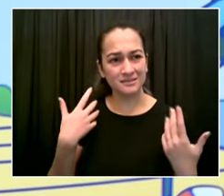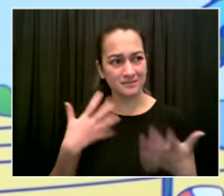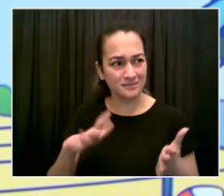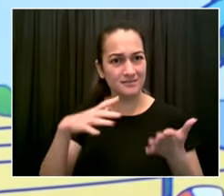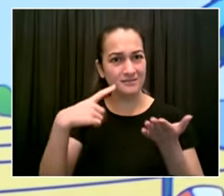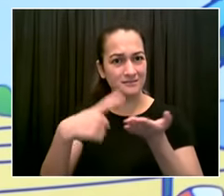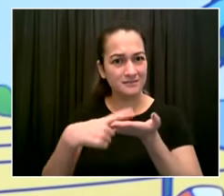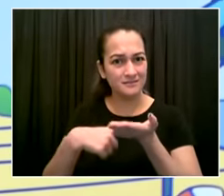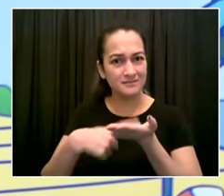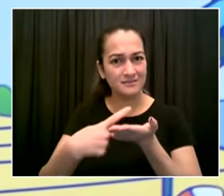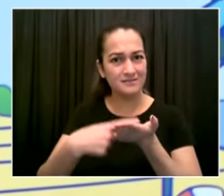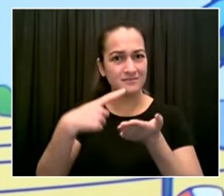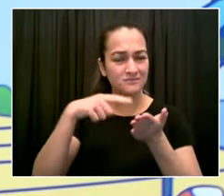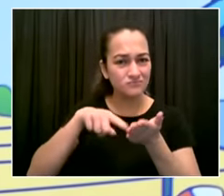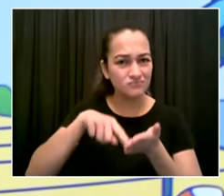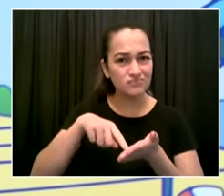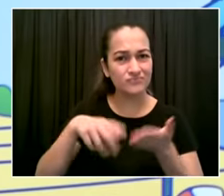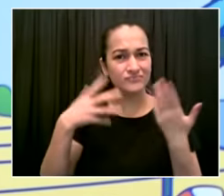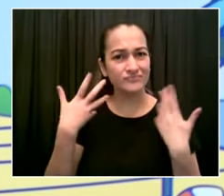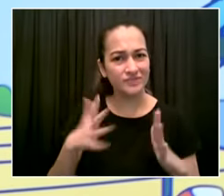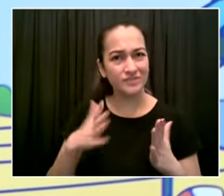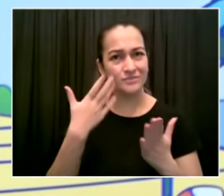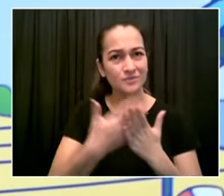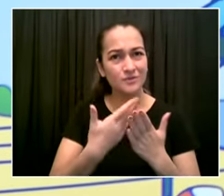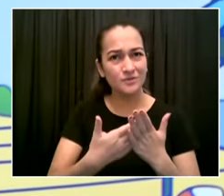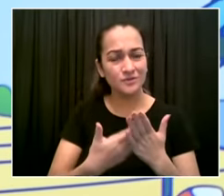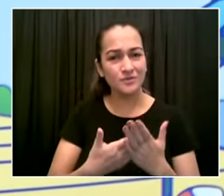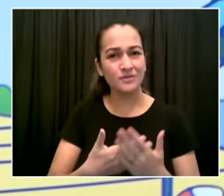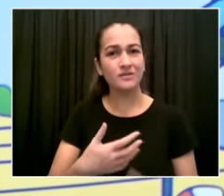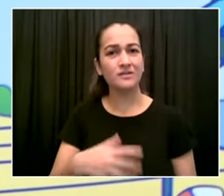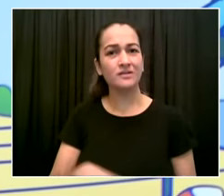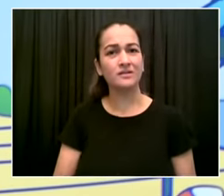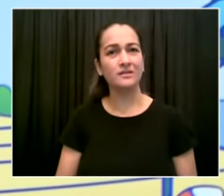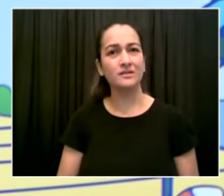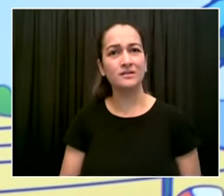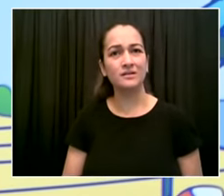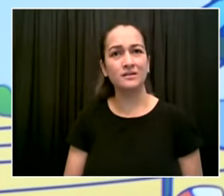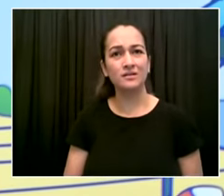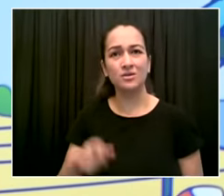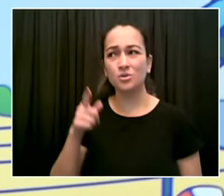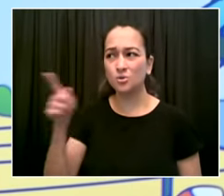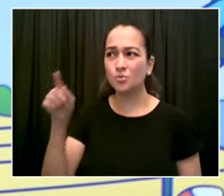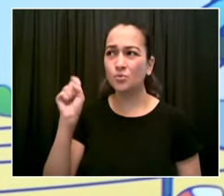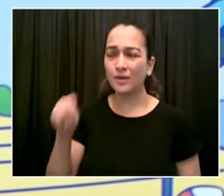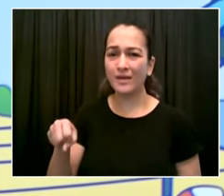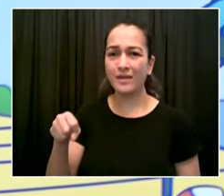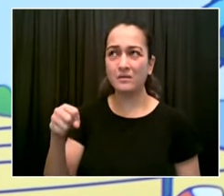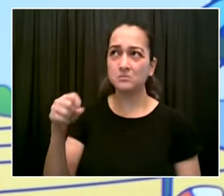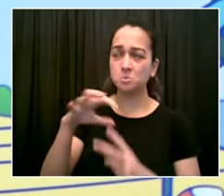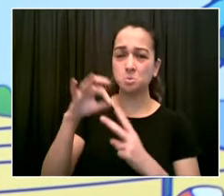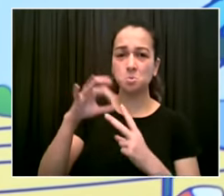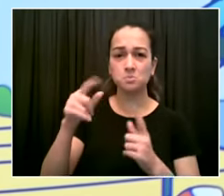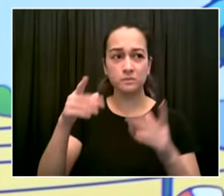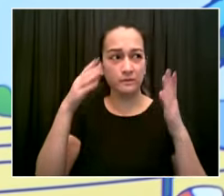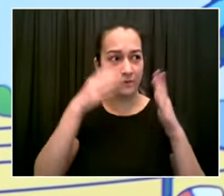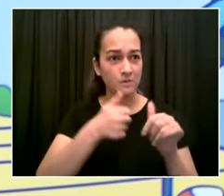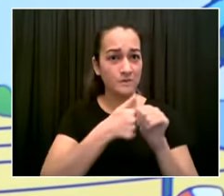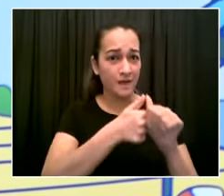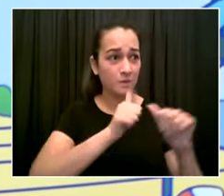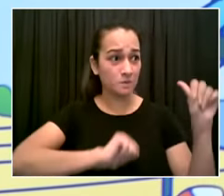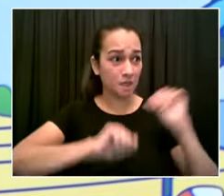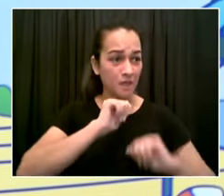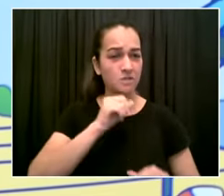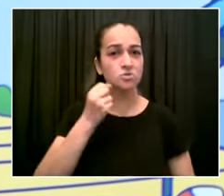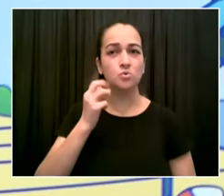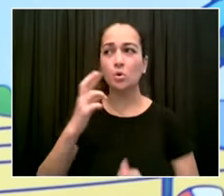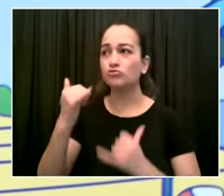henry to respond to your question i do think there's a massive amount of misinformation and somehow a lot of people in new york city a